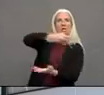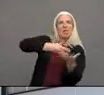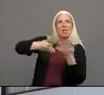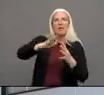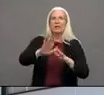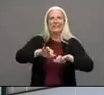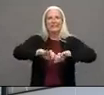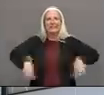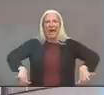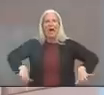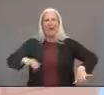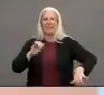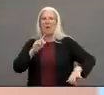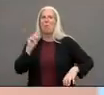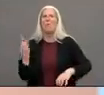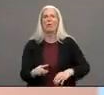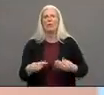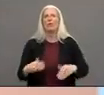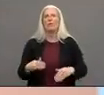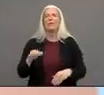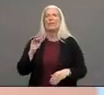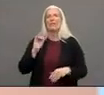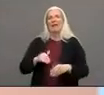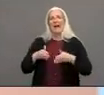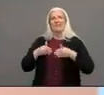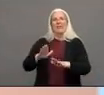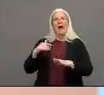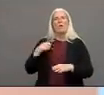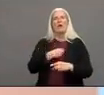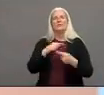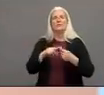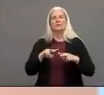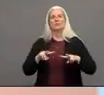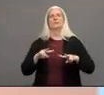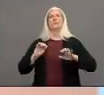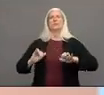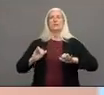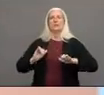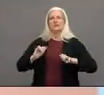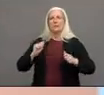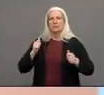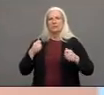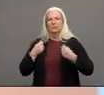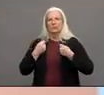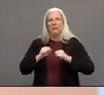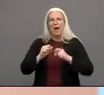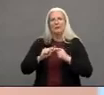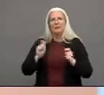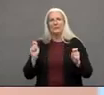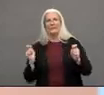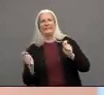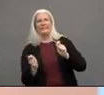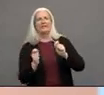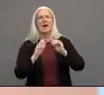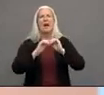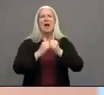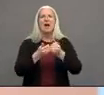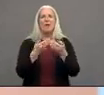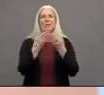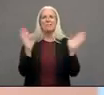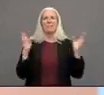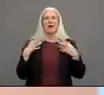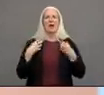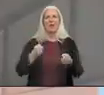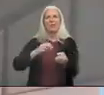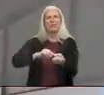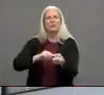order which allowed us to then transition and pivot some of the work that public health nurses were doing so currently what are the roles that the public health nurses are playing